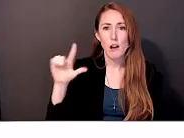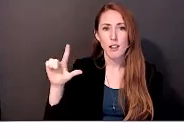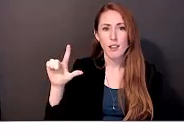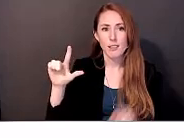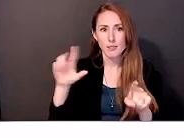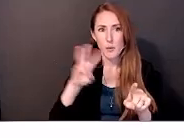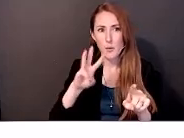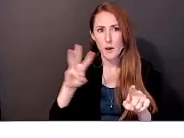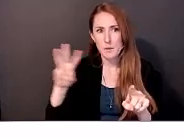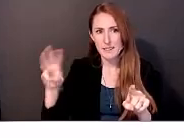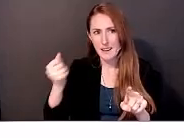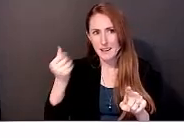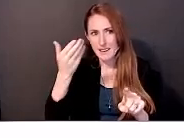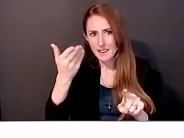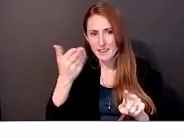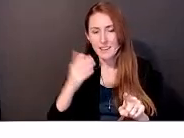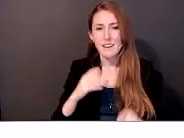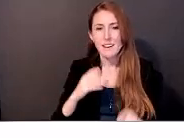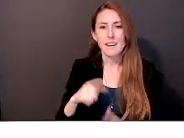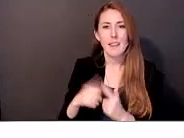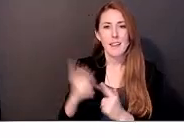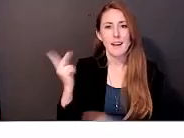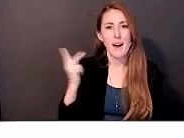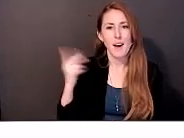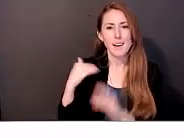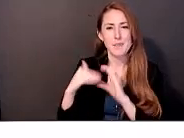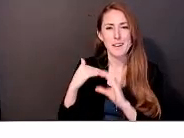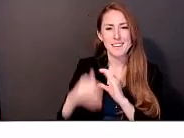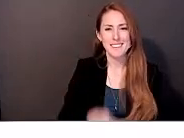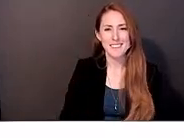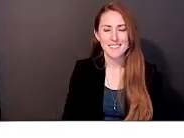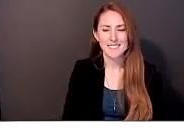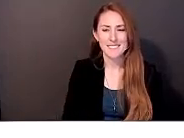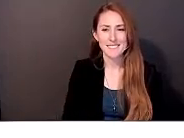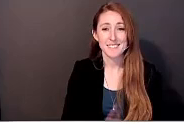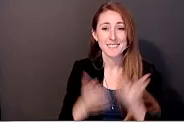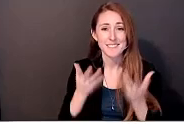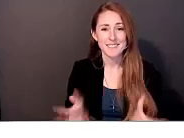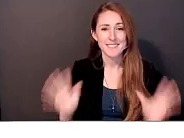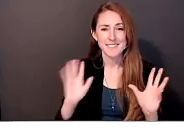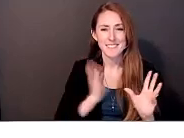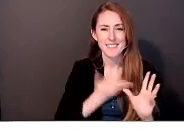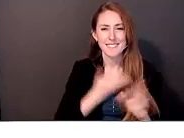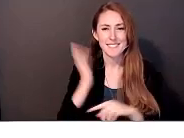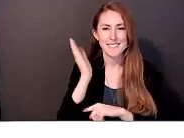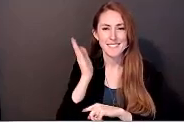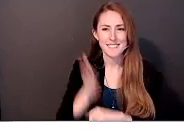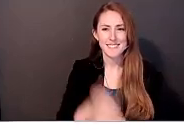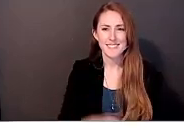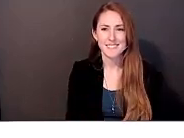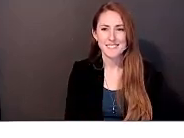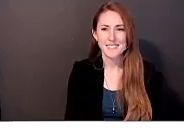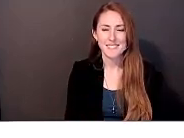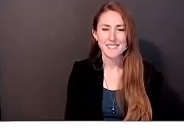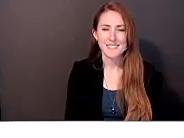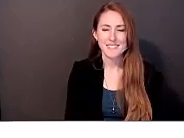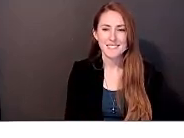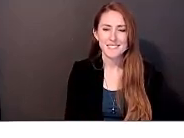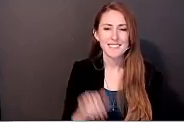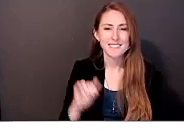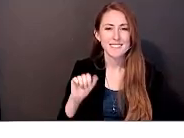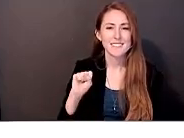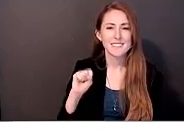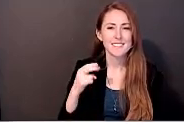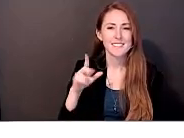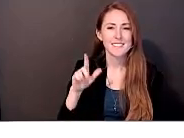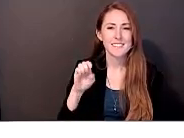and then each of our individual email addresses below. And that's the end of our presentation, Ashley. Thank you,